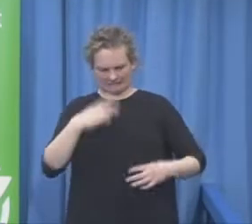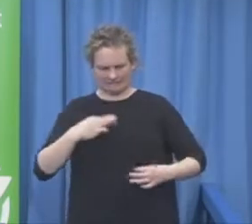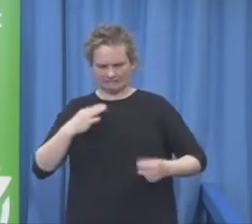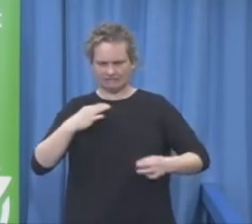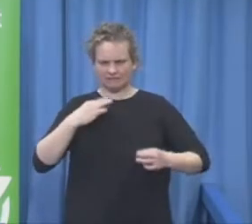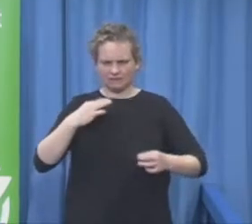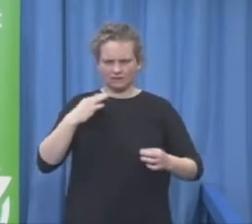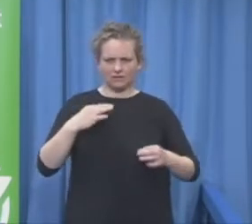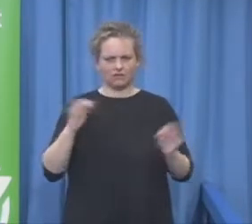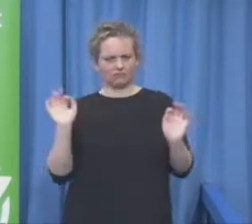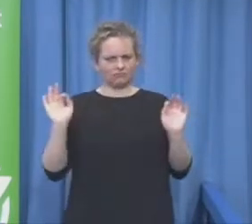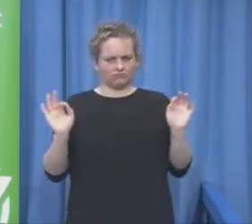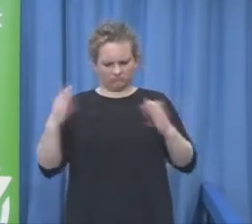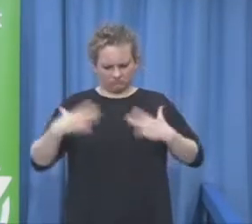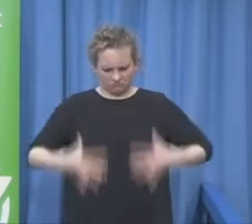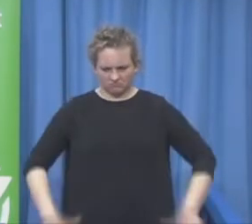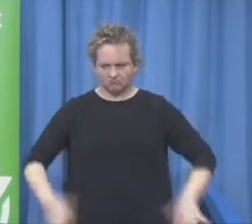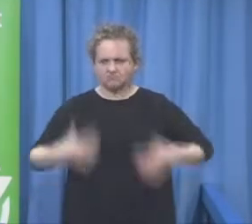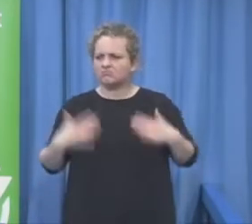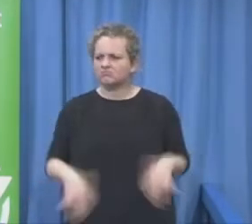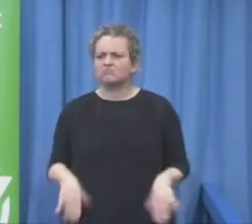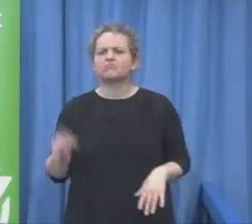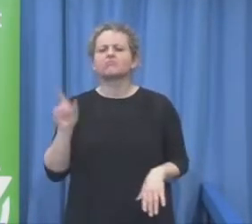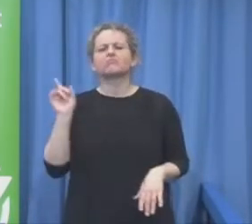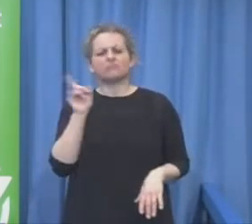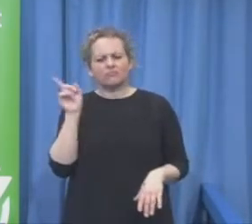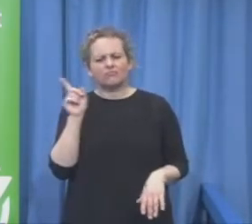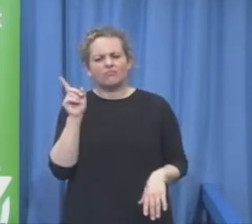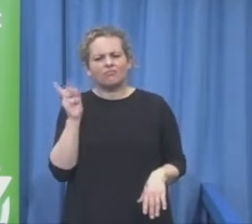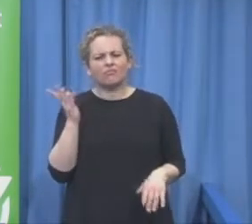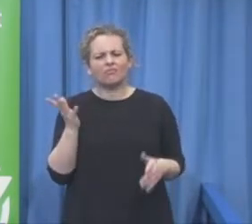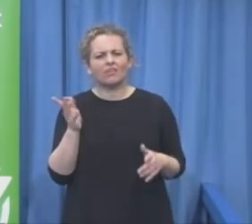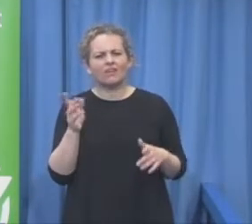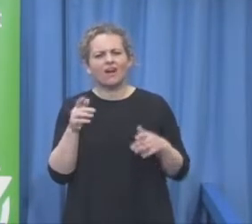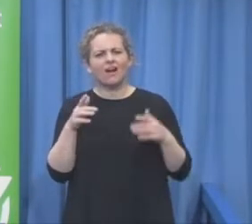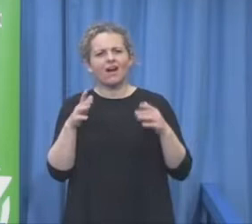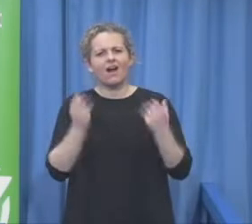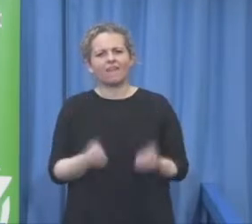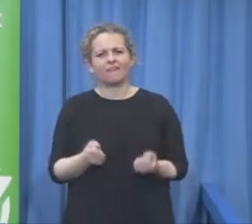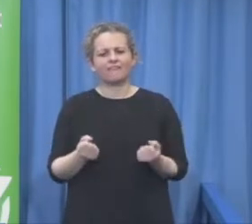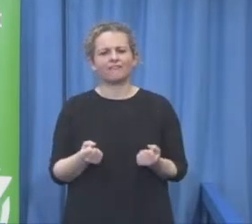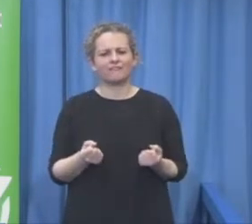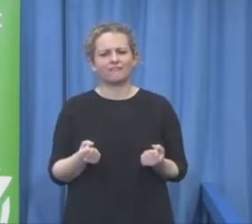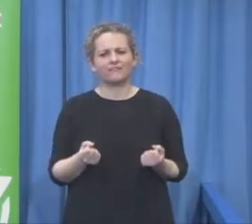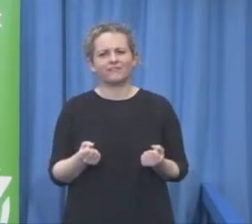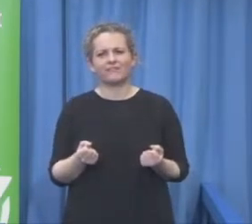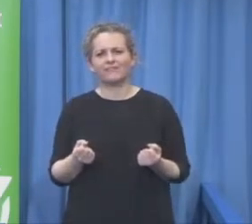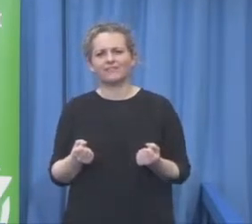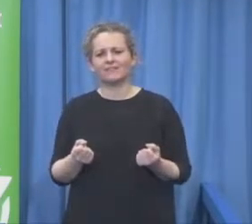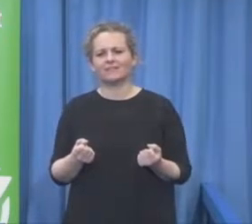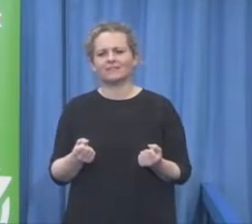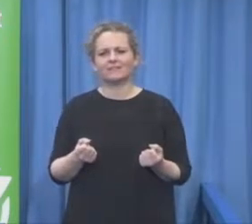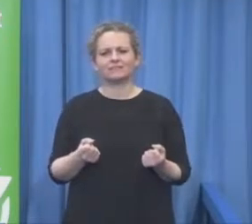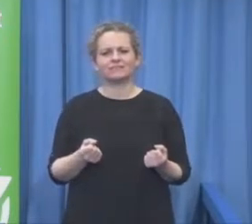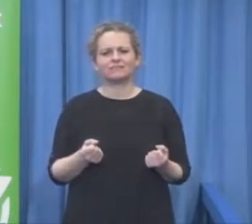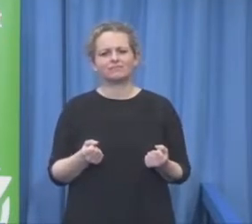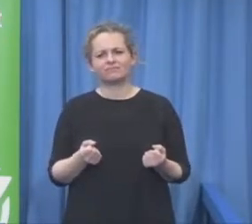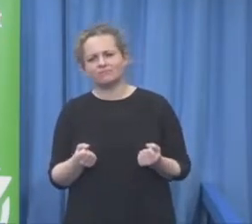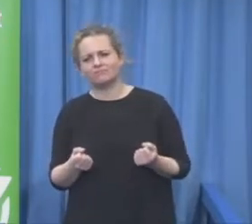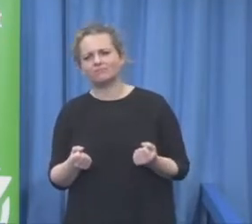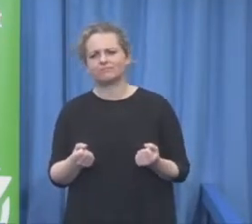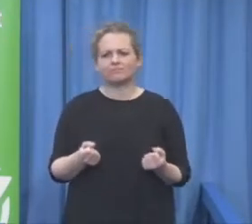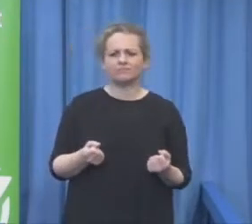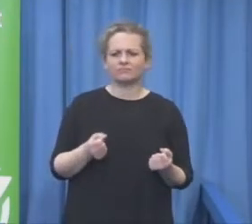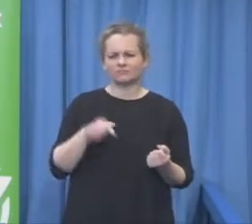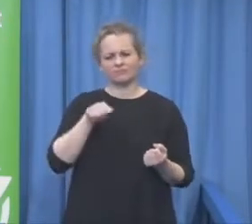Milano collection New York collection soon we arranged every media situation the newspaper radio program and the